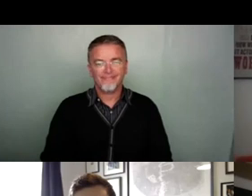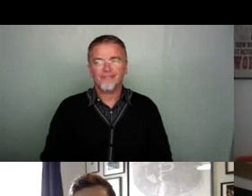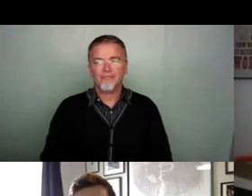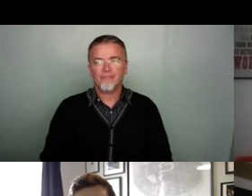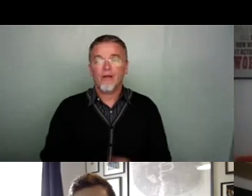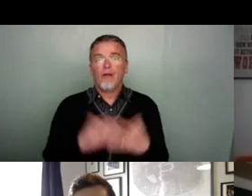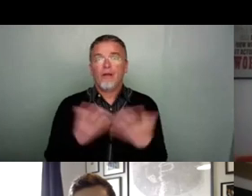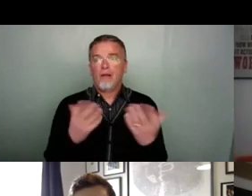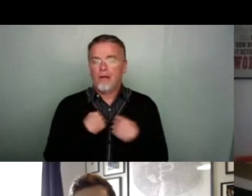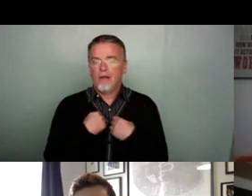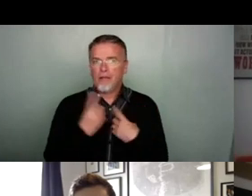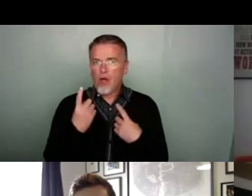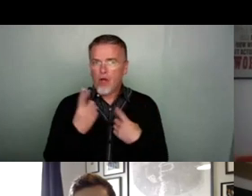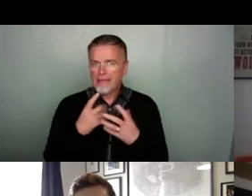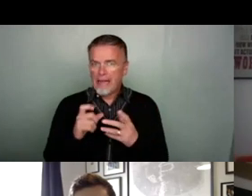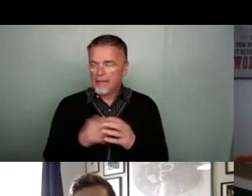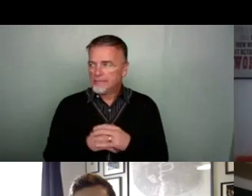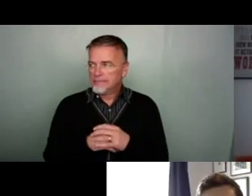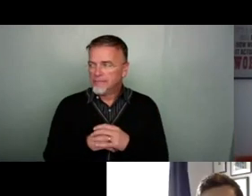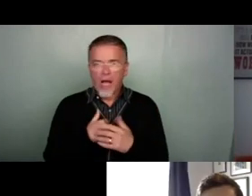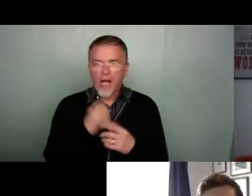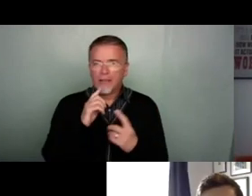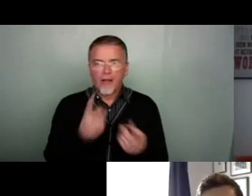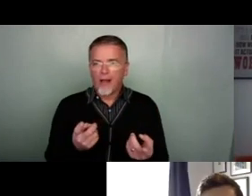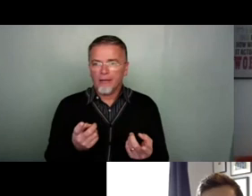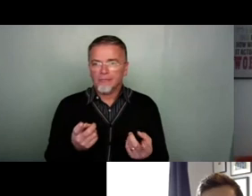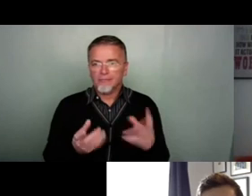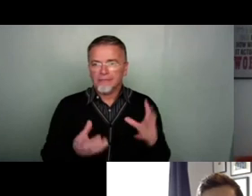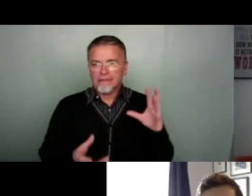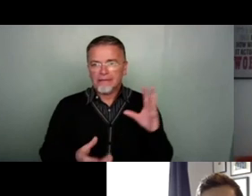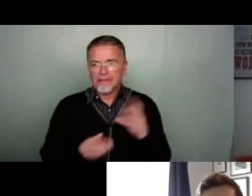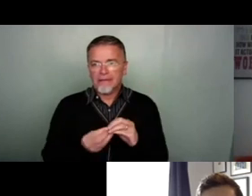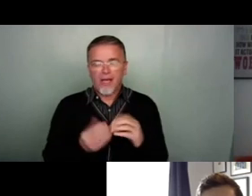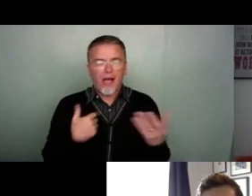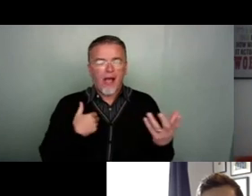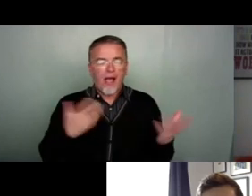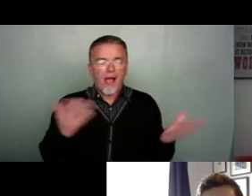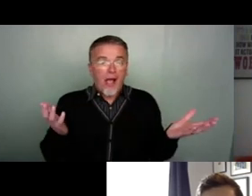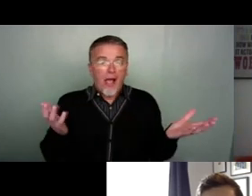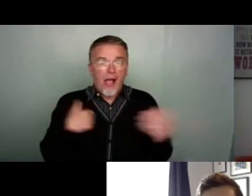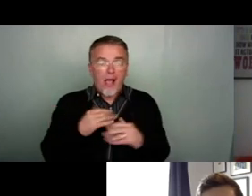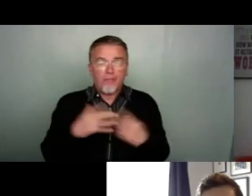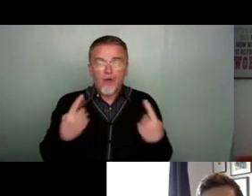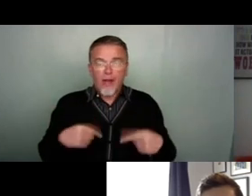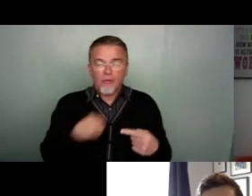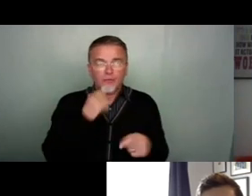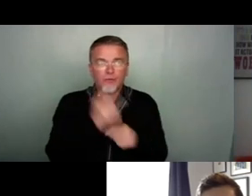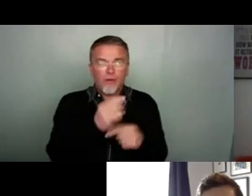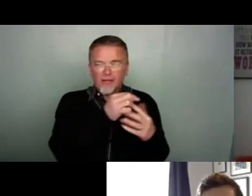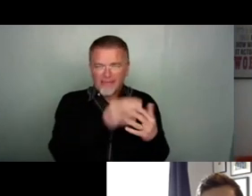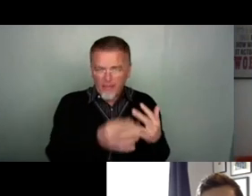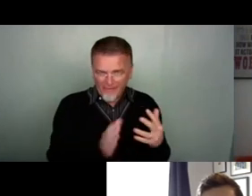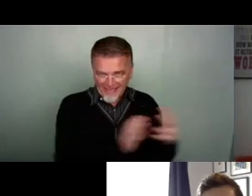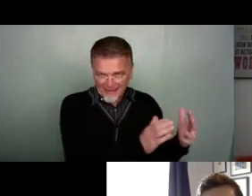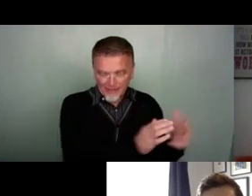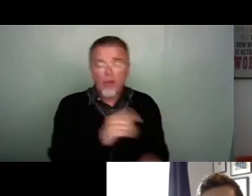Oh God, Claire, I can't, um, yeah. can't talk about anything either. No, no, I'm not allowed to talk about some of it. But yeah,